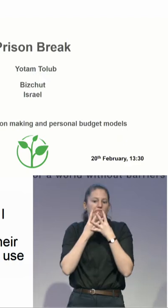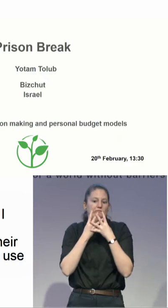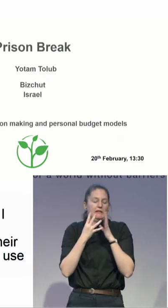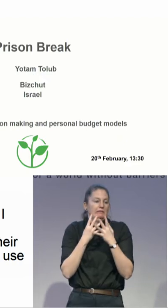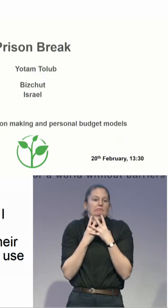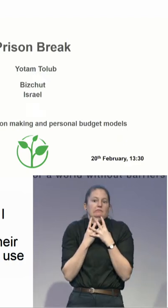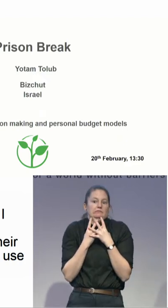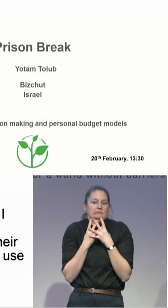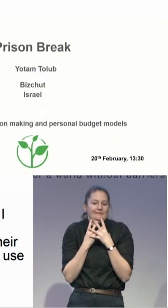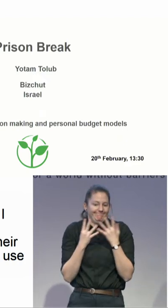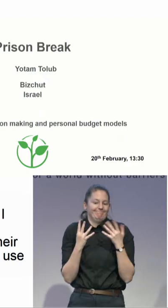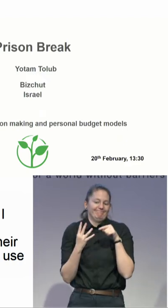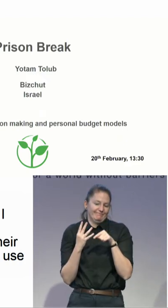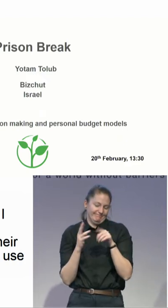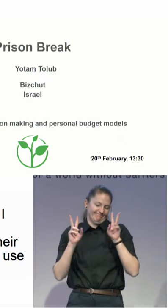that I am in a prison.